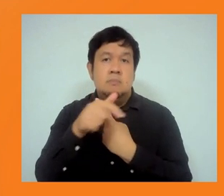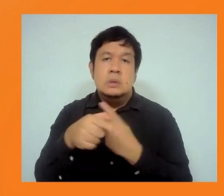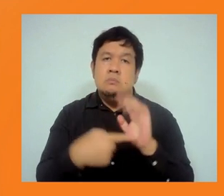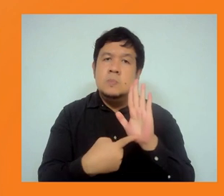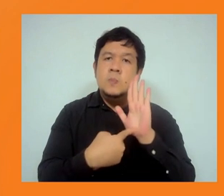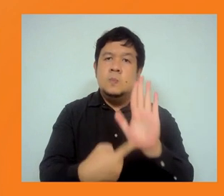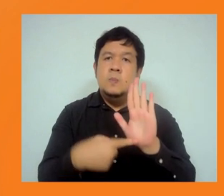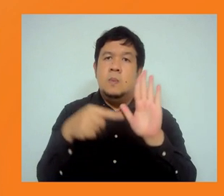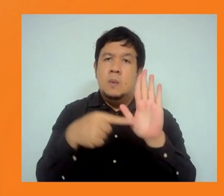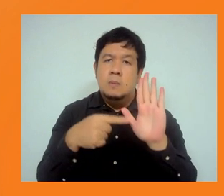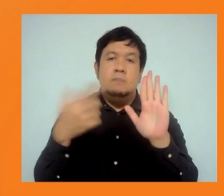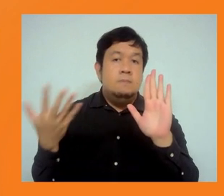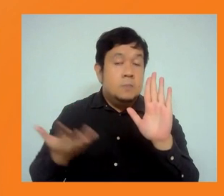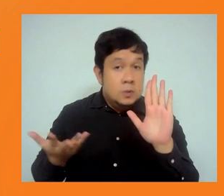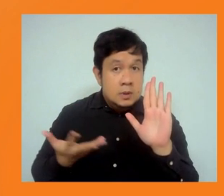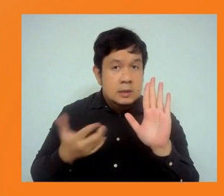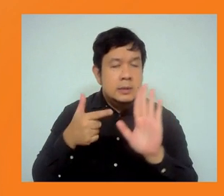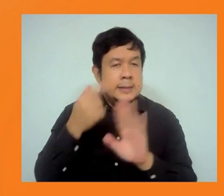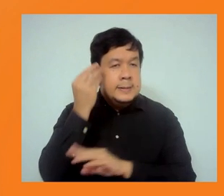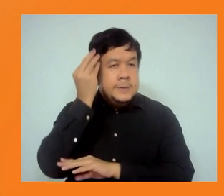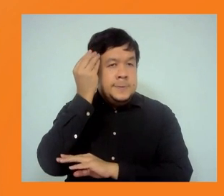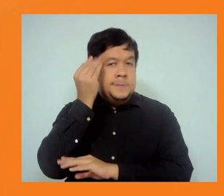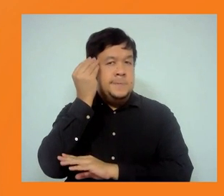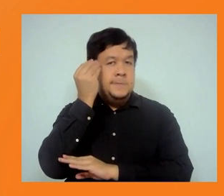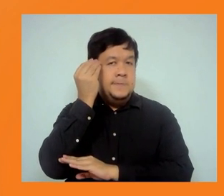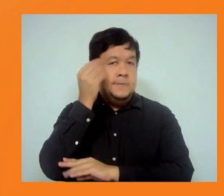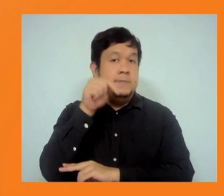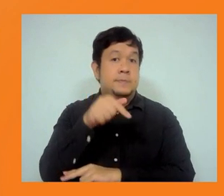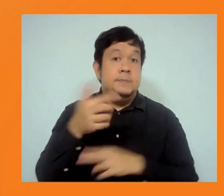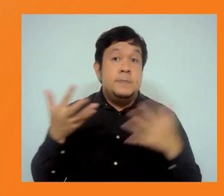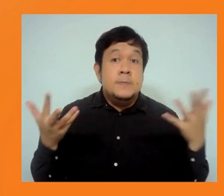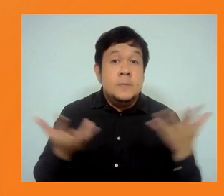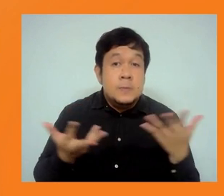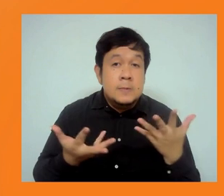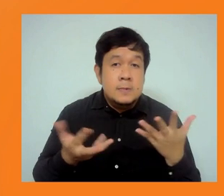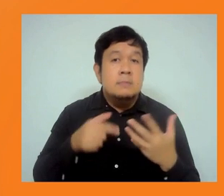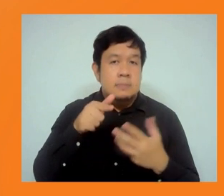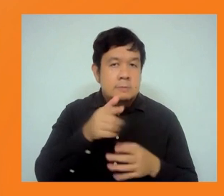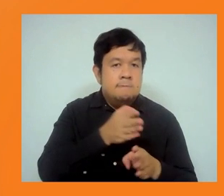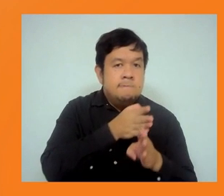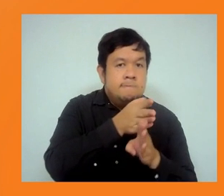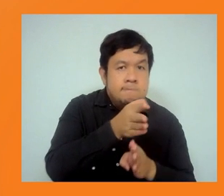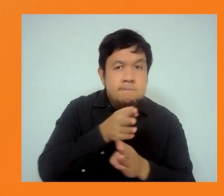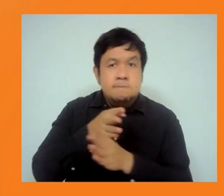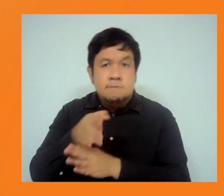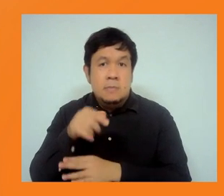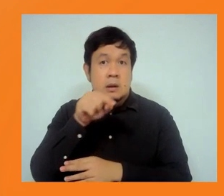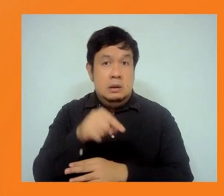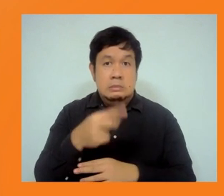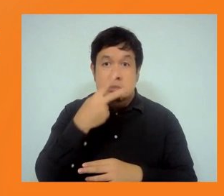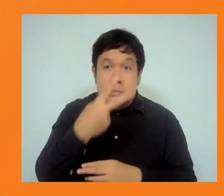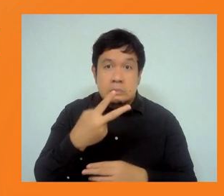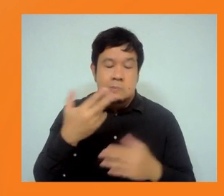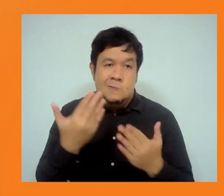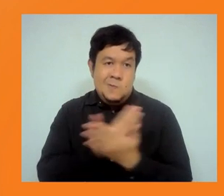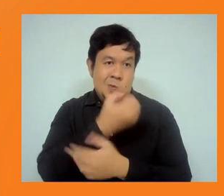of in terms of the directions for a new standard on labour and working conditions goes in the directions that you're